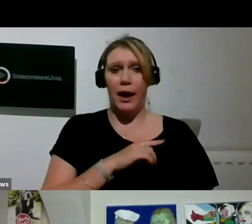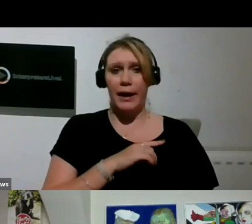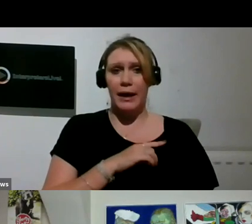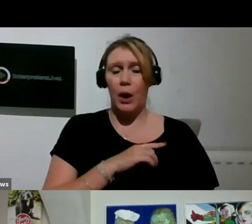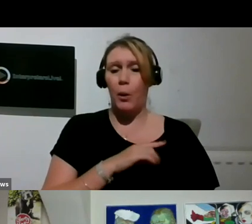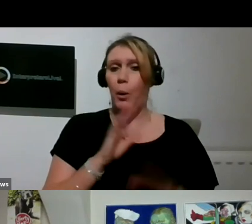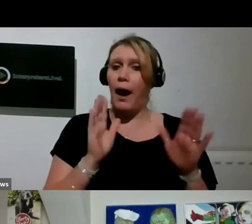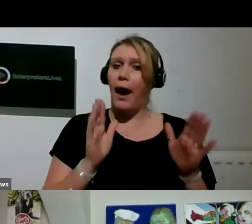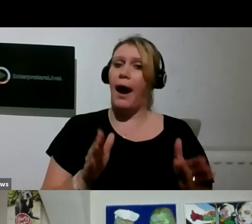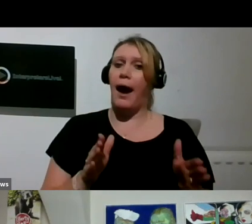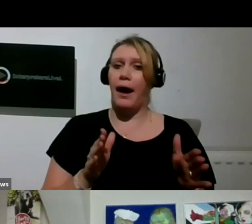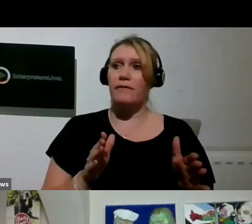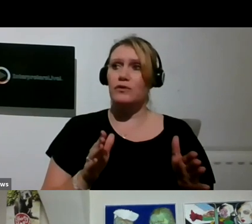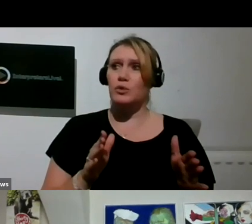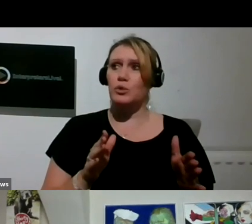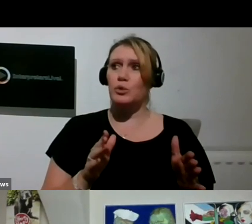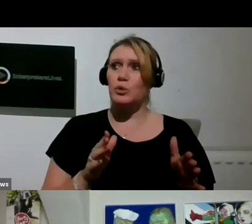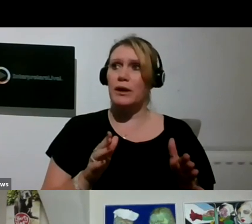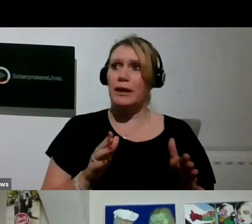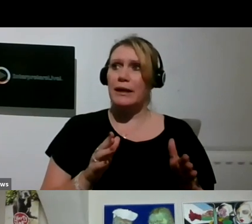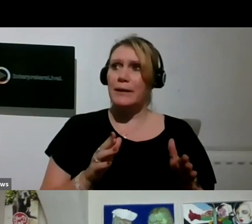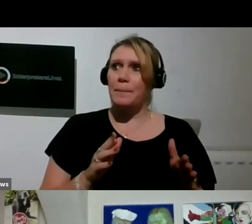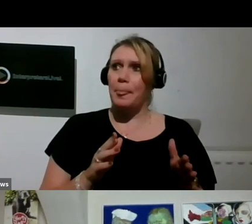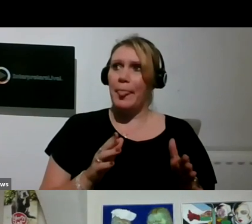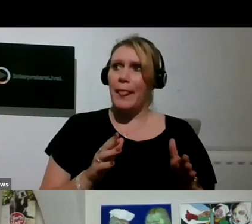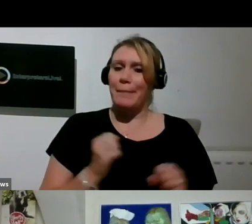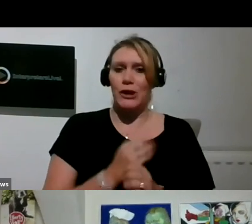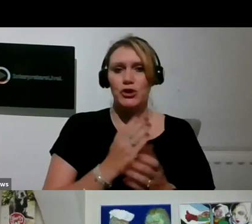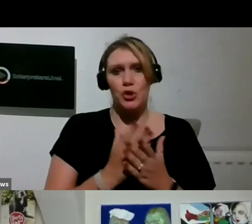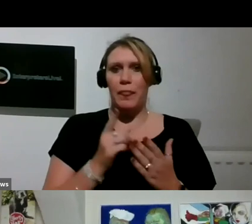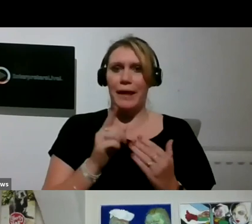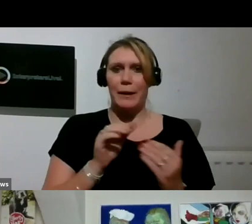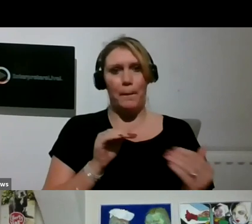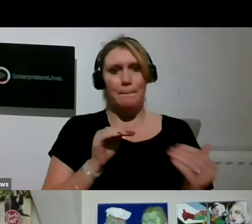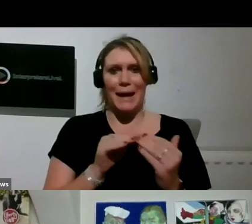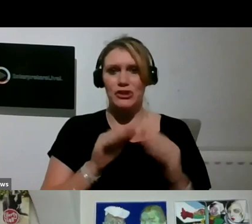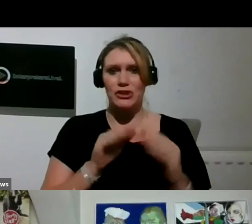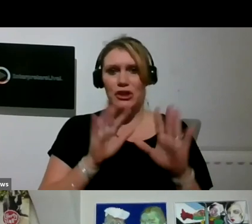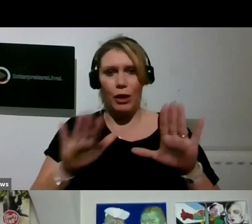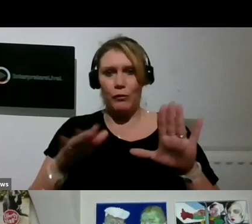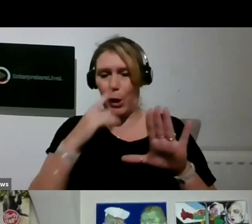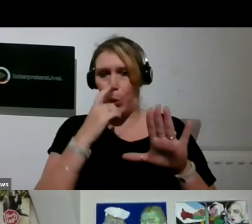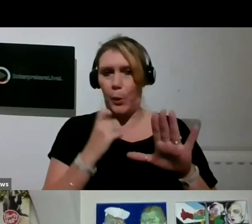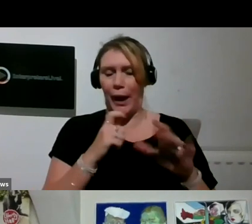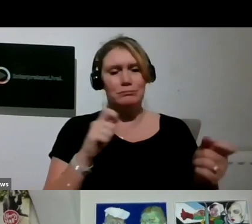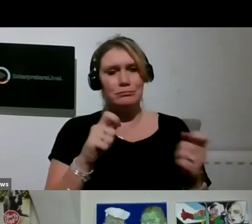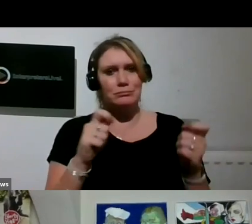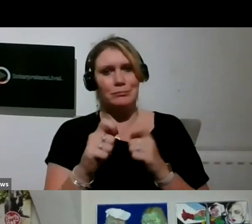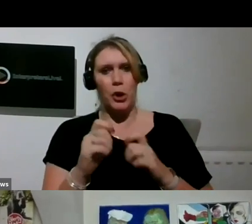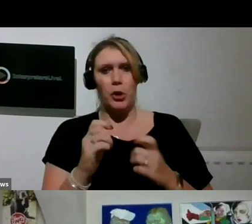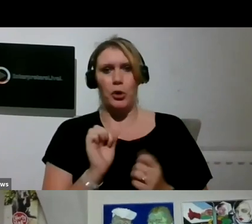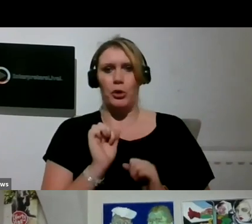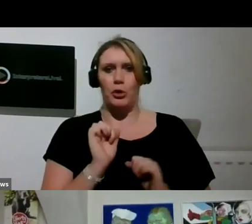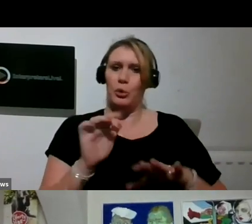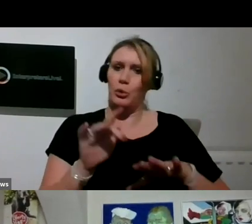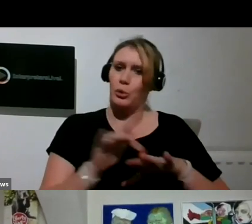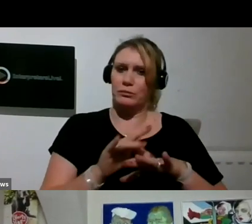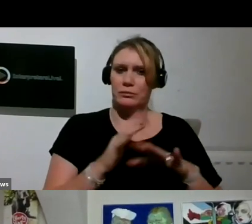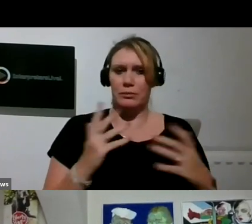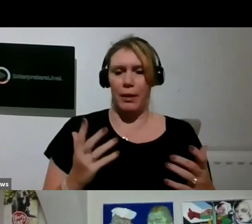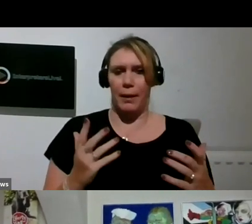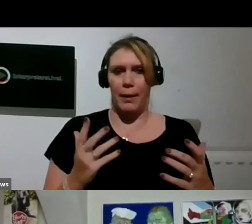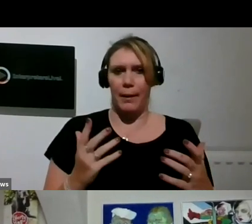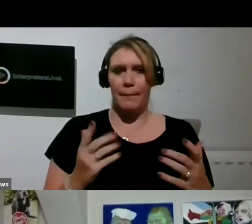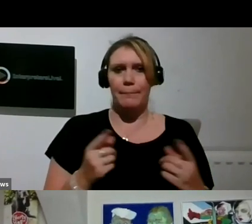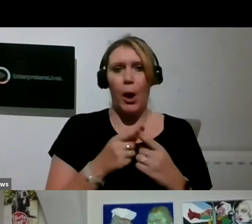gallery, you can design a gallery to fit your show. But in fact, all of the artists tonight decided they didn't want to do